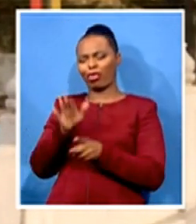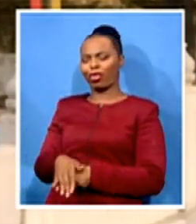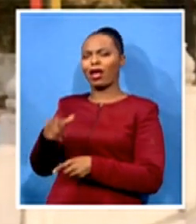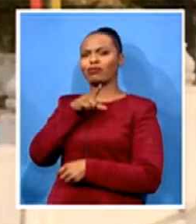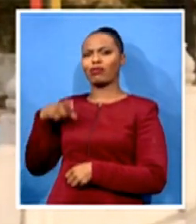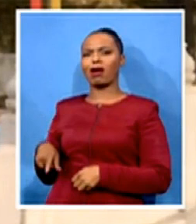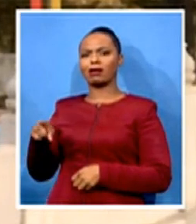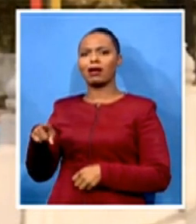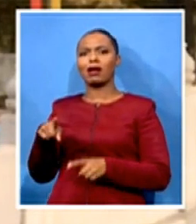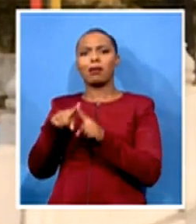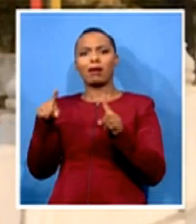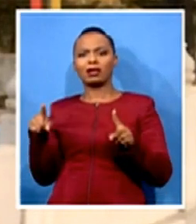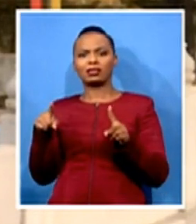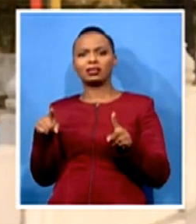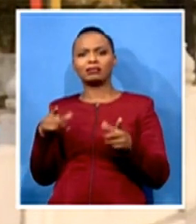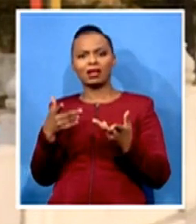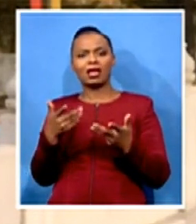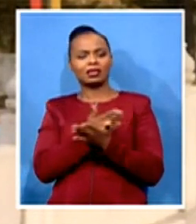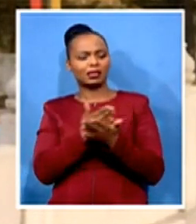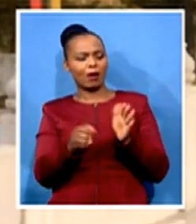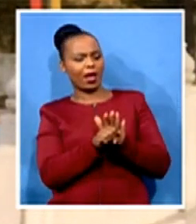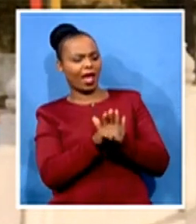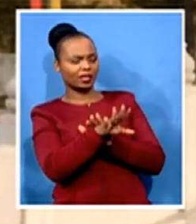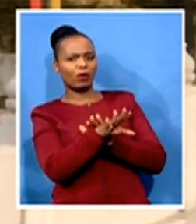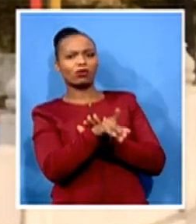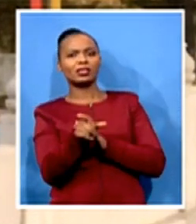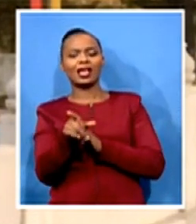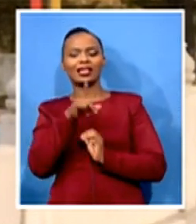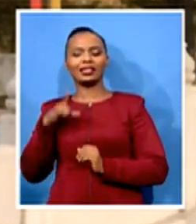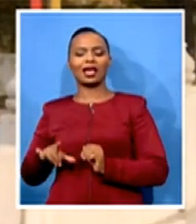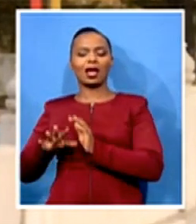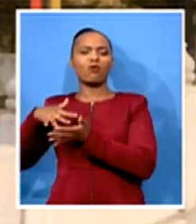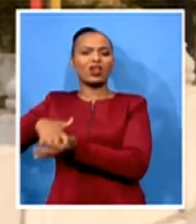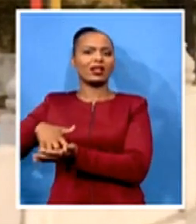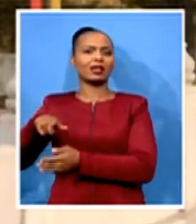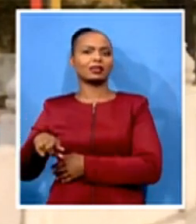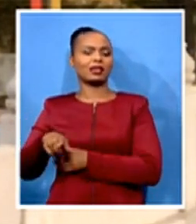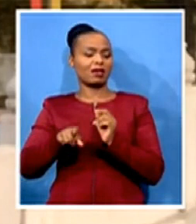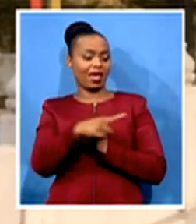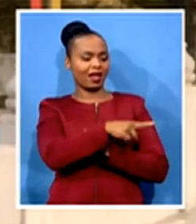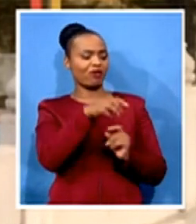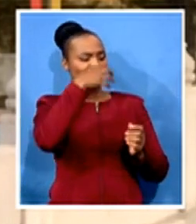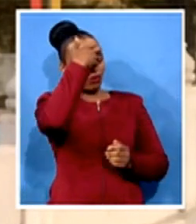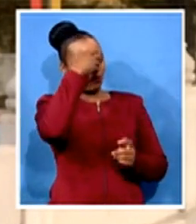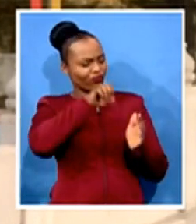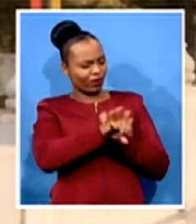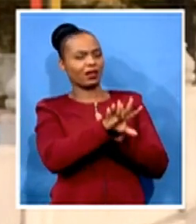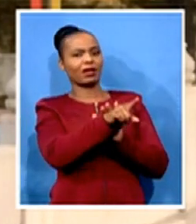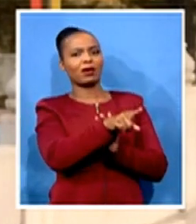some of China's weaknesses and made it apparent to the world some of the possible threats that are coming from this country as well.